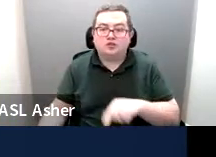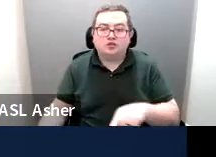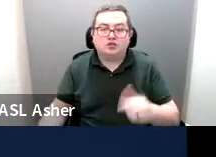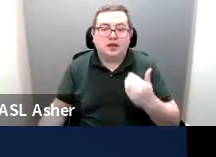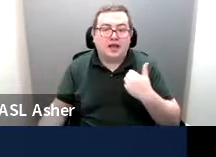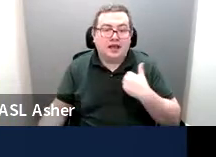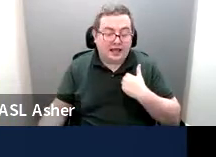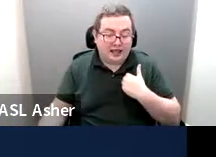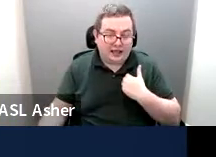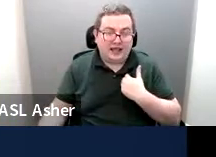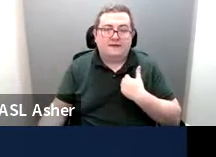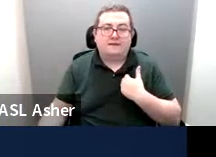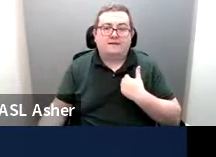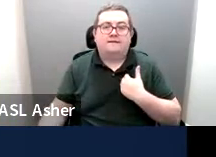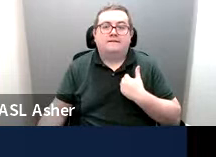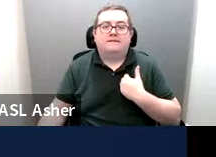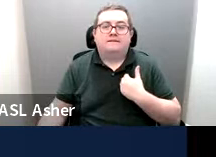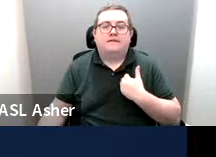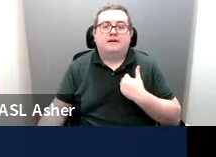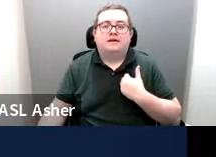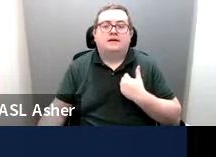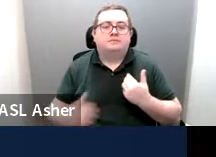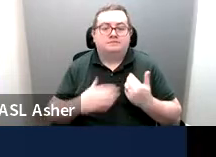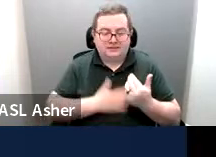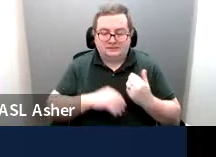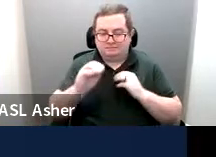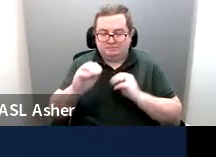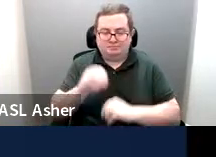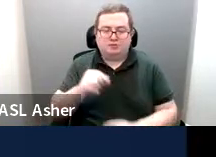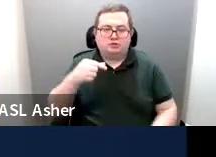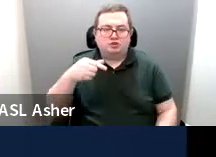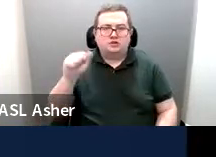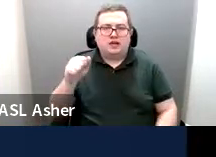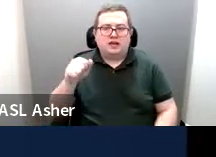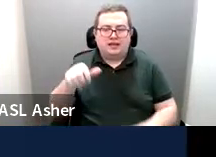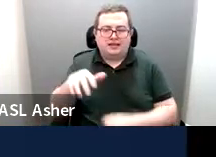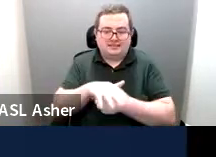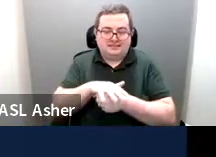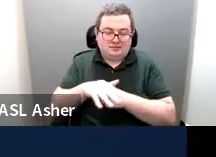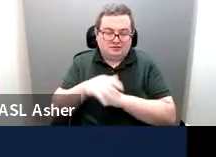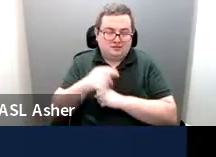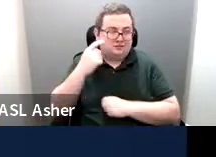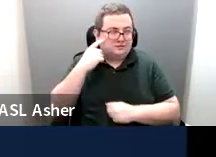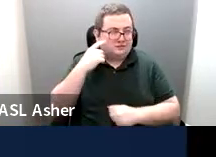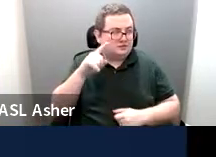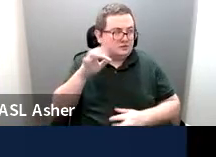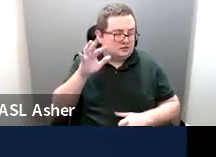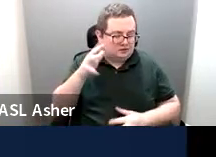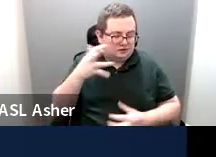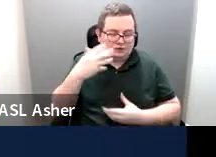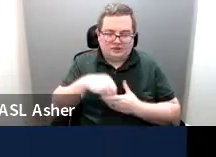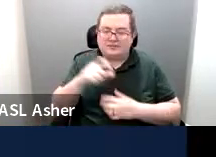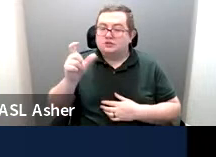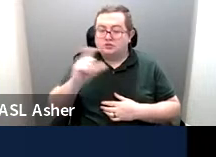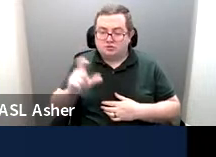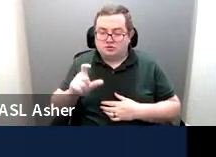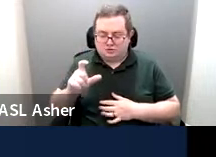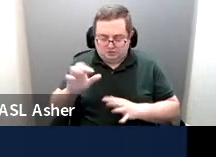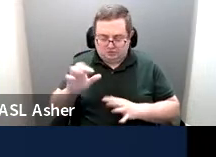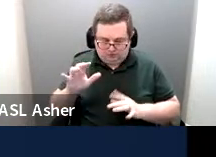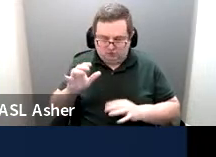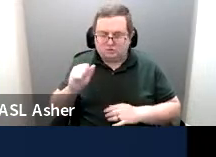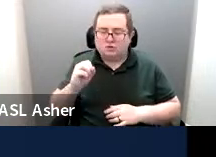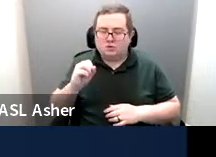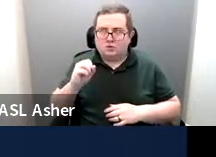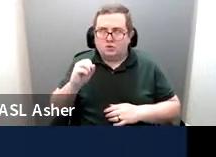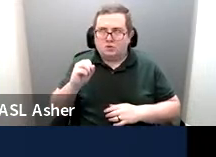guys have, please submit through the Q&A section of the, within Zoom or so that